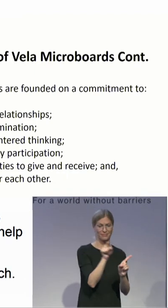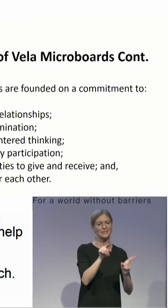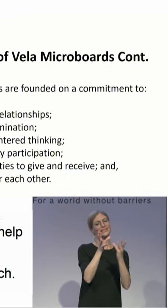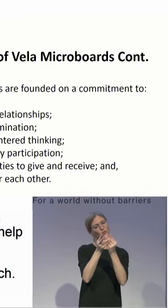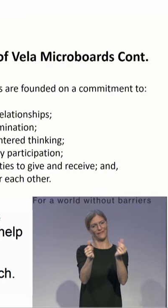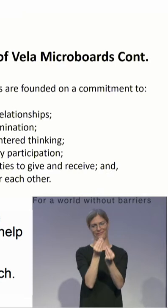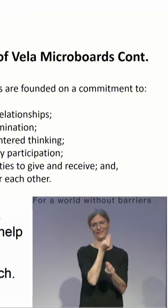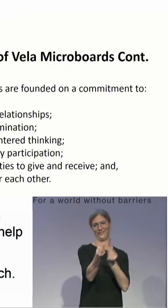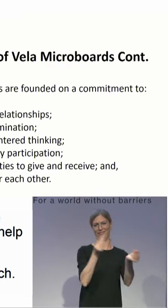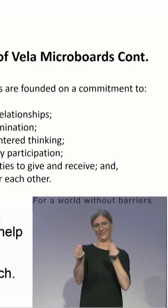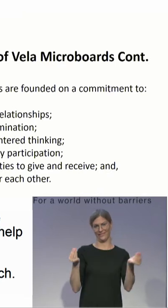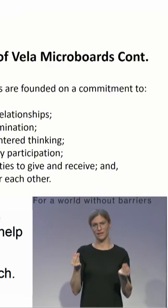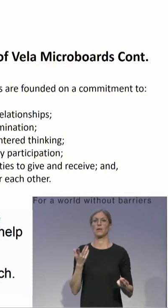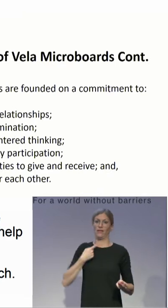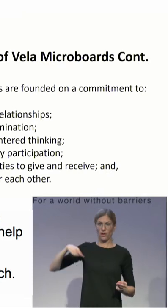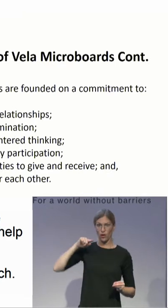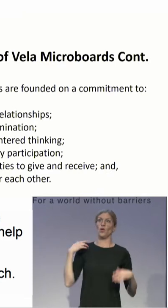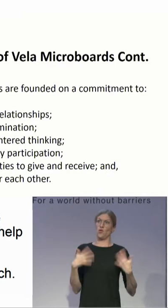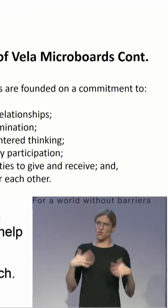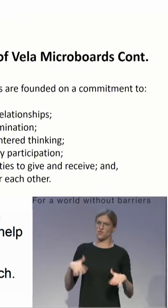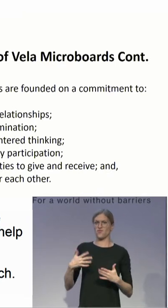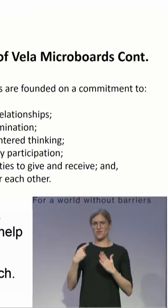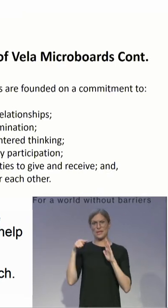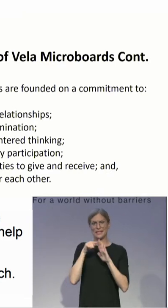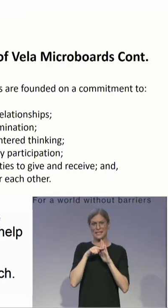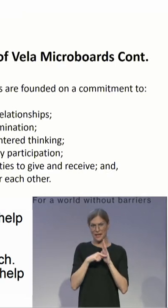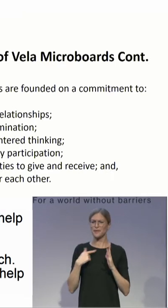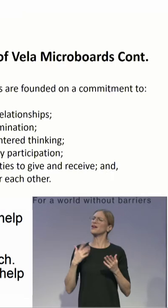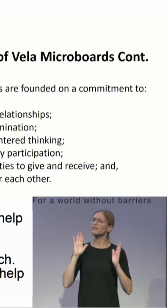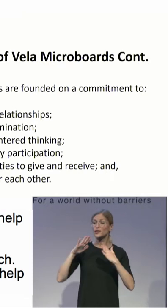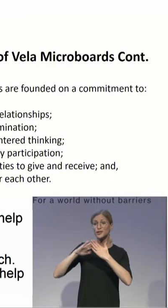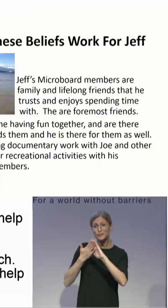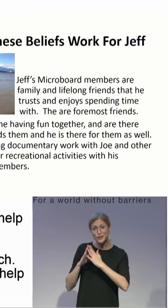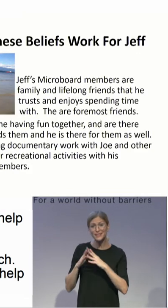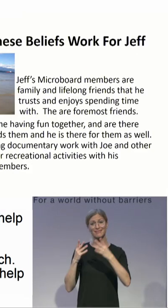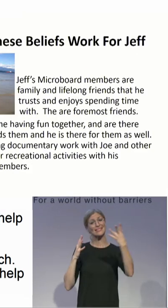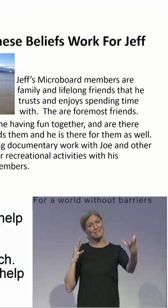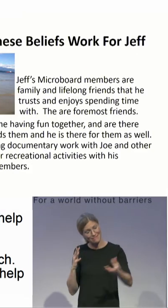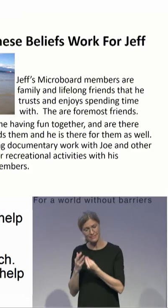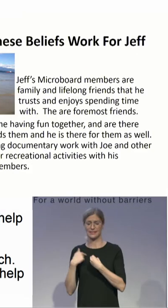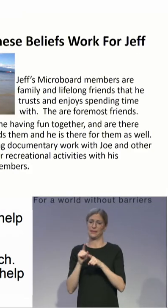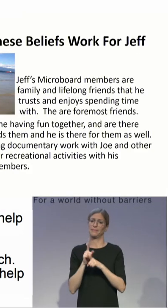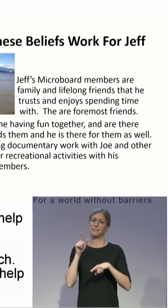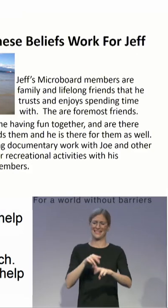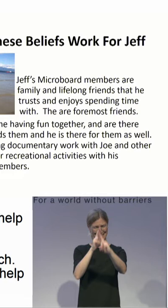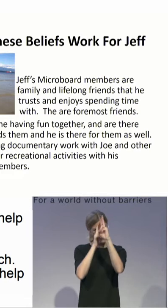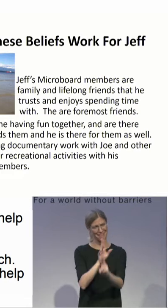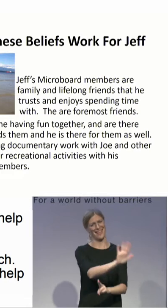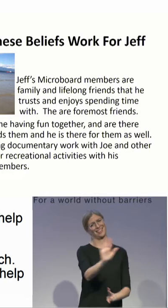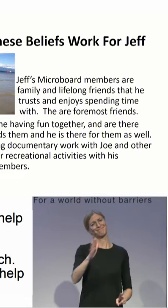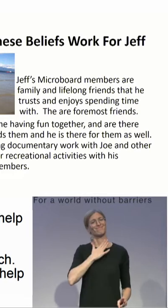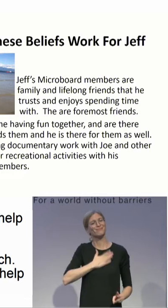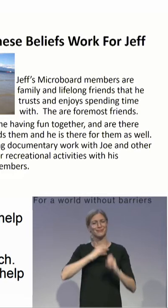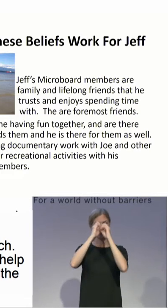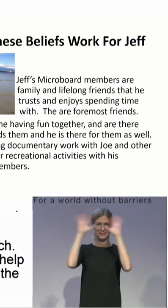being involved in community, opportunities to give and receive in that community, and respect for each other. So with Jeff, his board members are